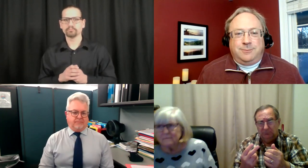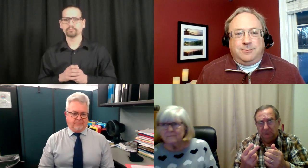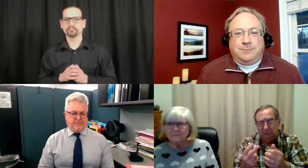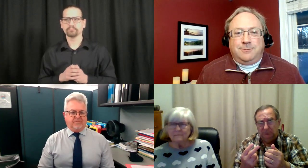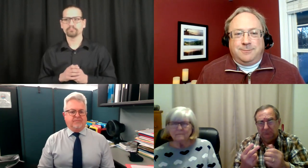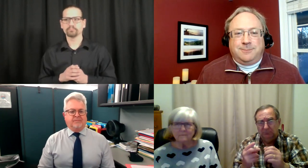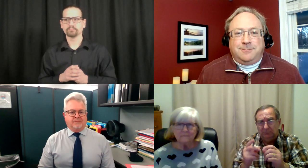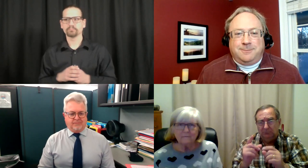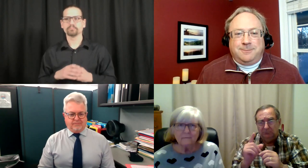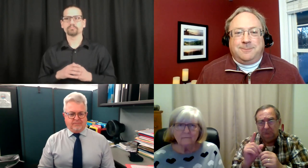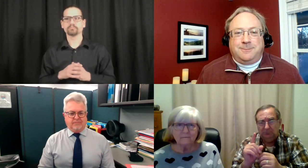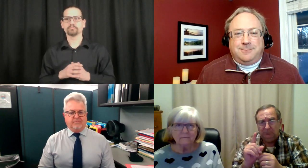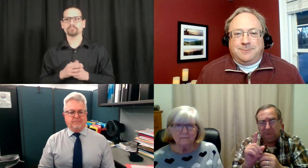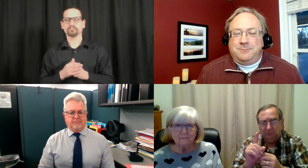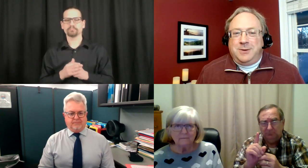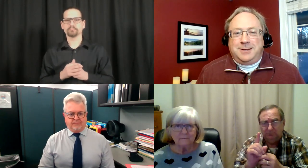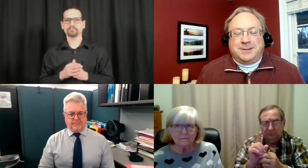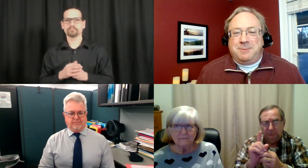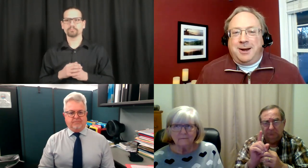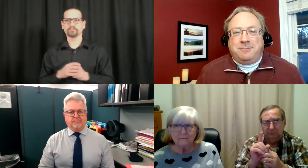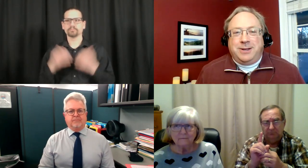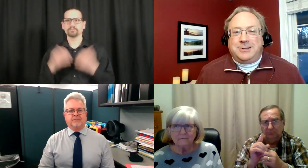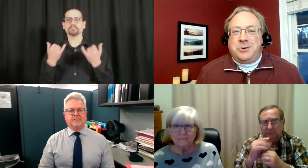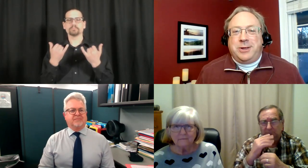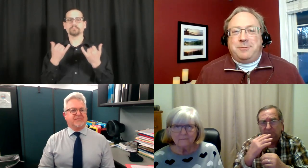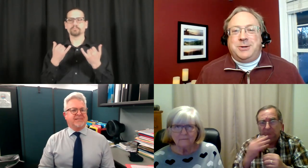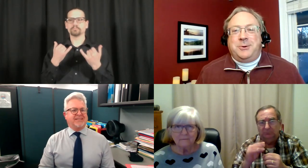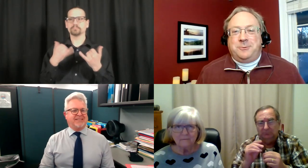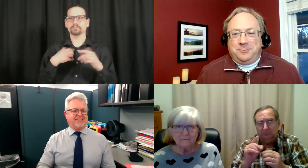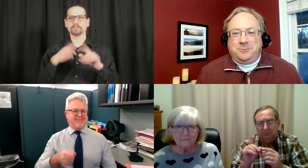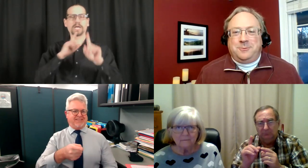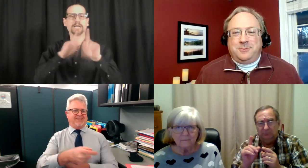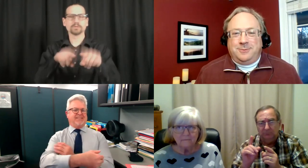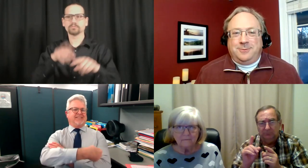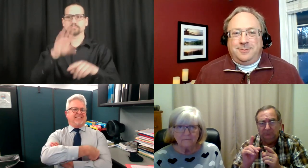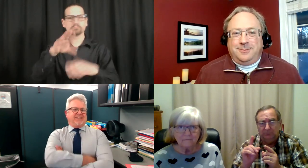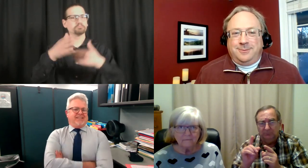Mike is saying thank you for that question. It doesn't matter. It's totally up to you.